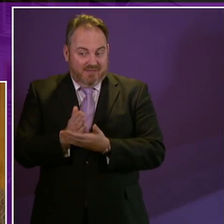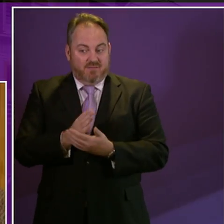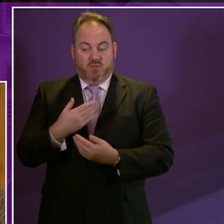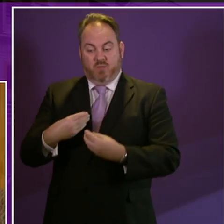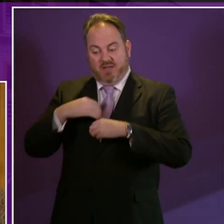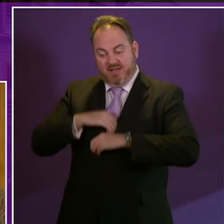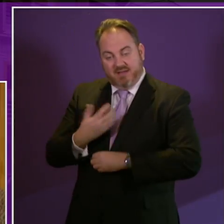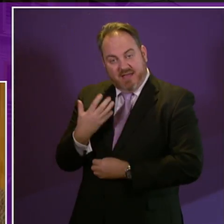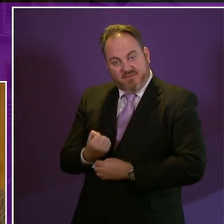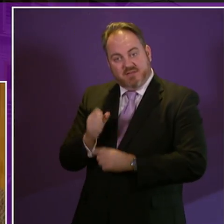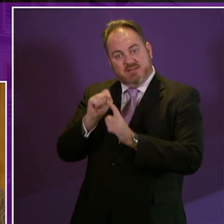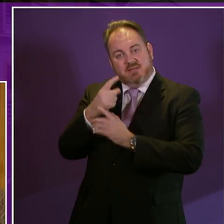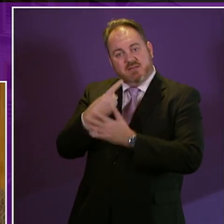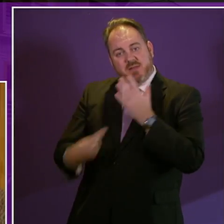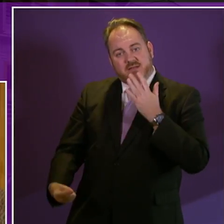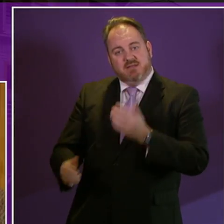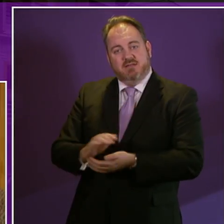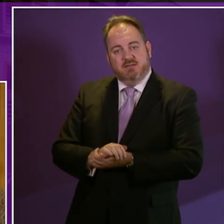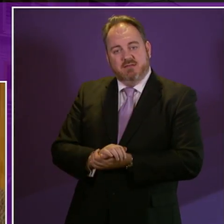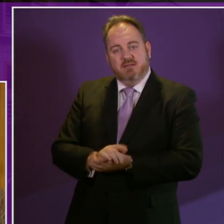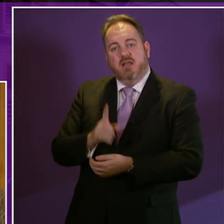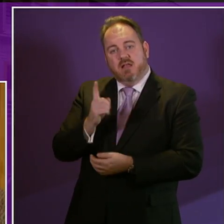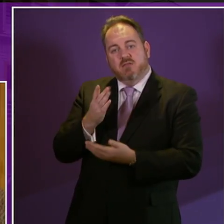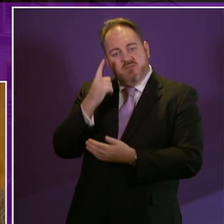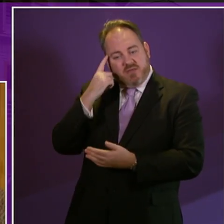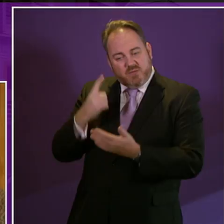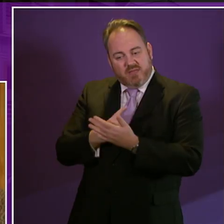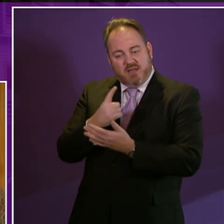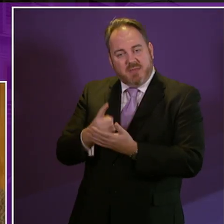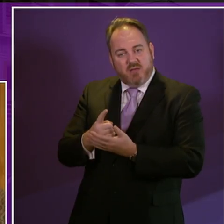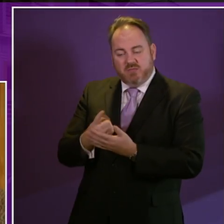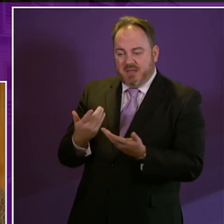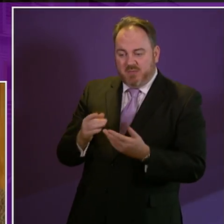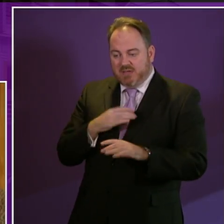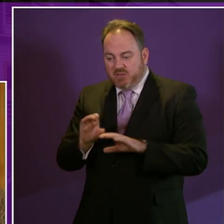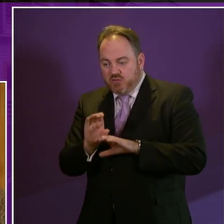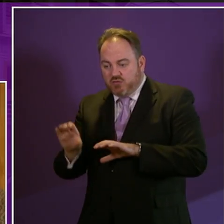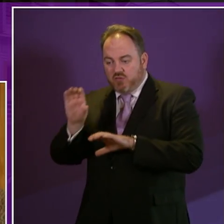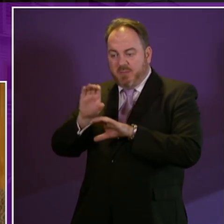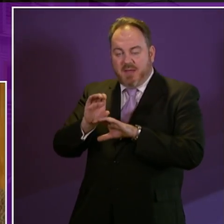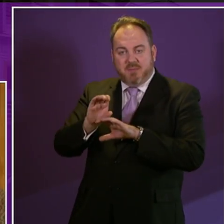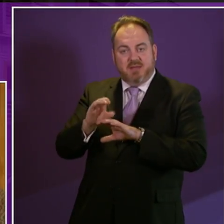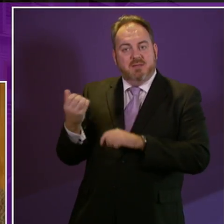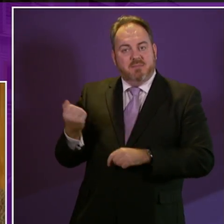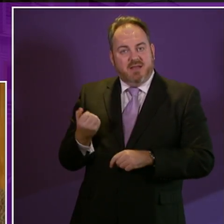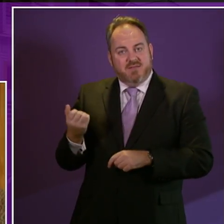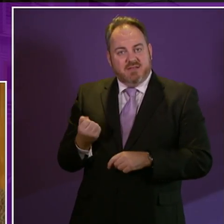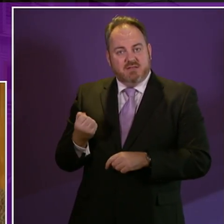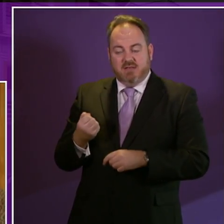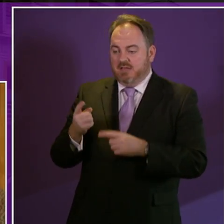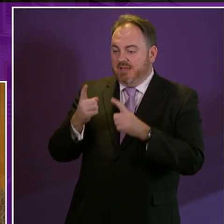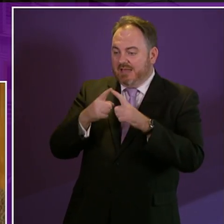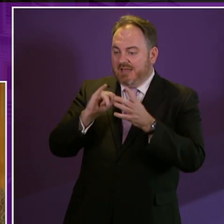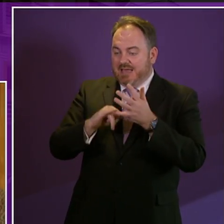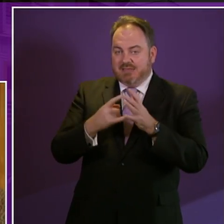it will also have the ability to top up any reserved benefit it deems necessary including employment support allowance